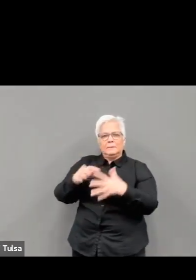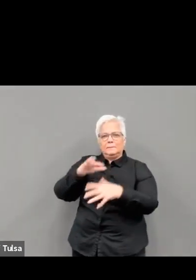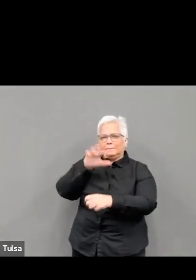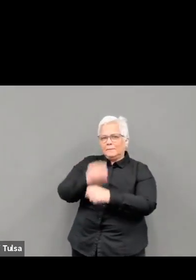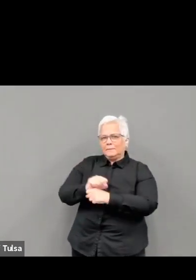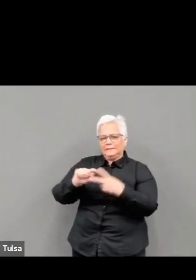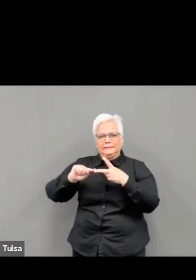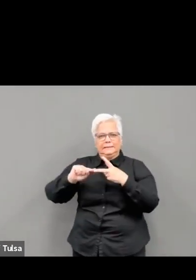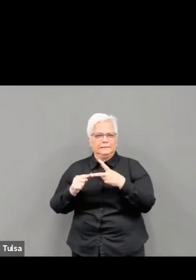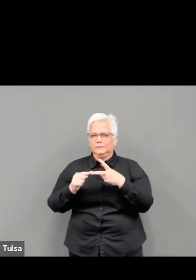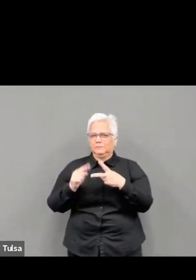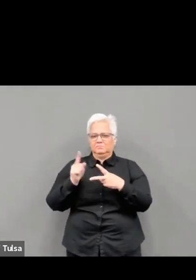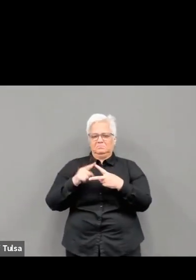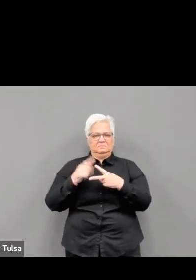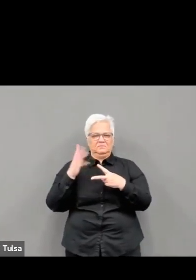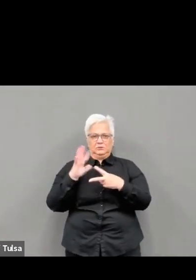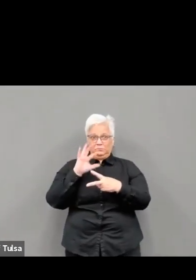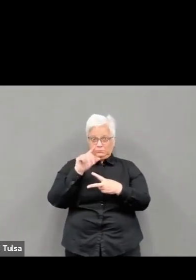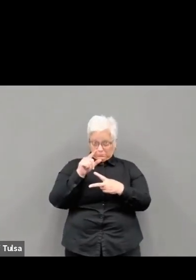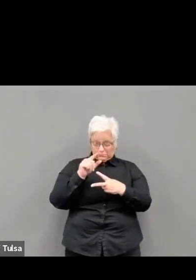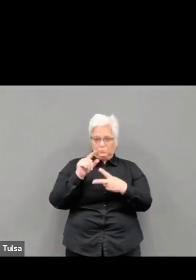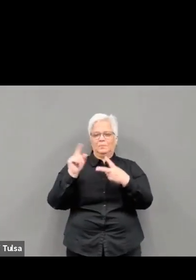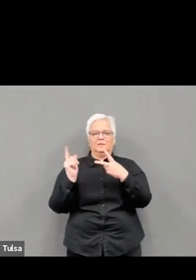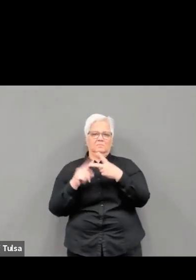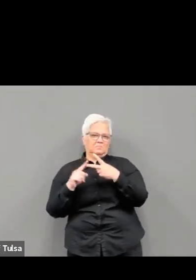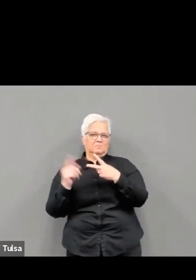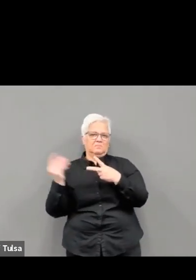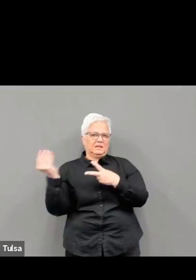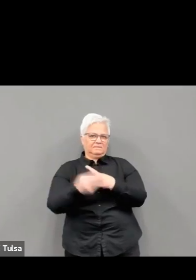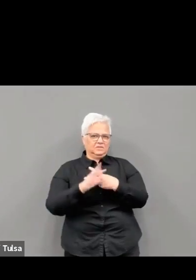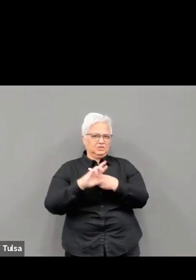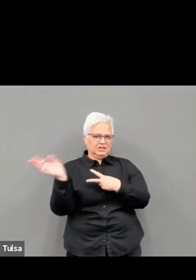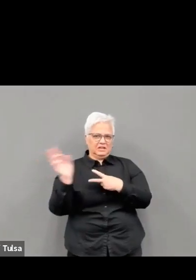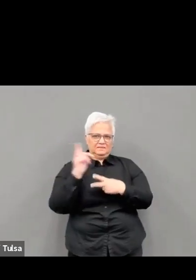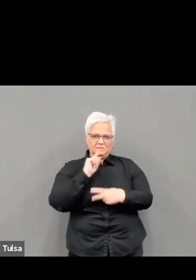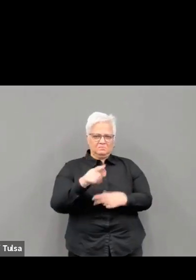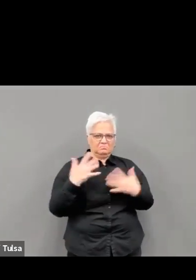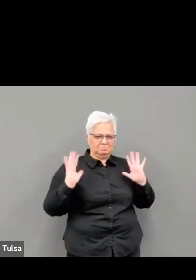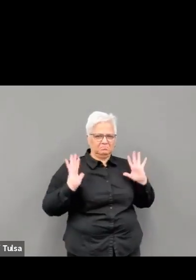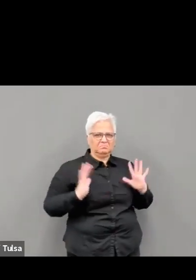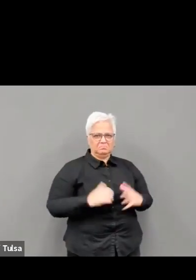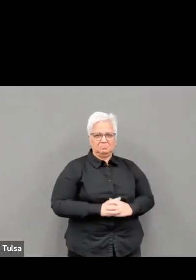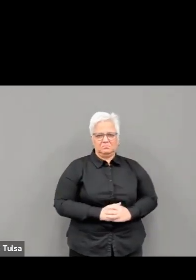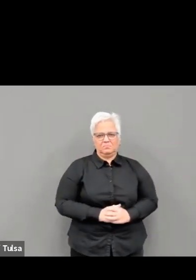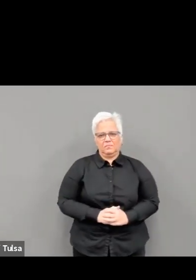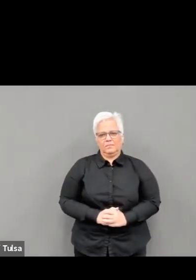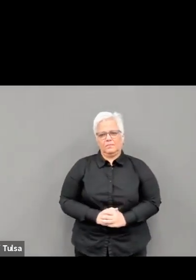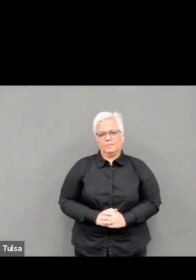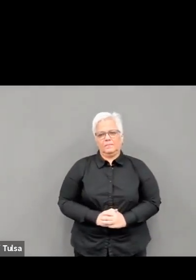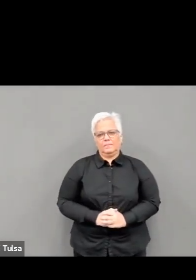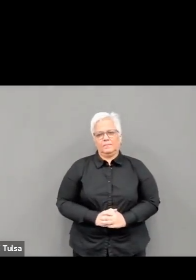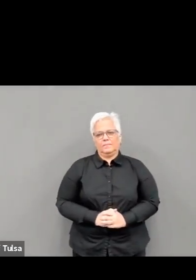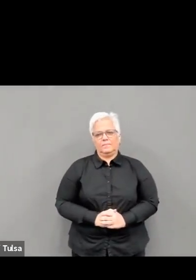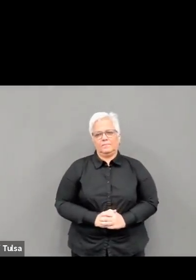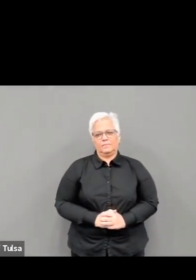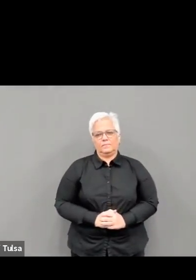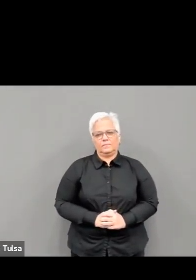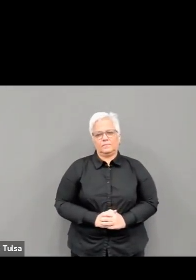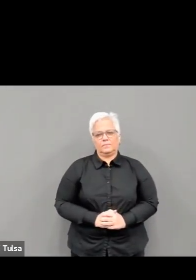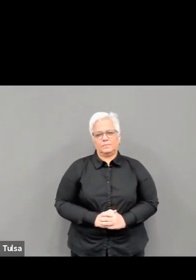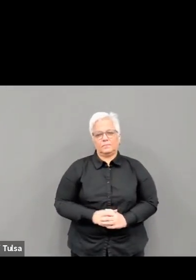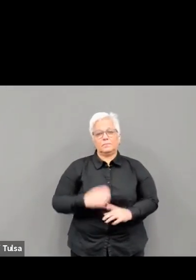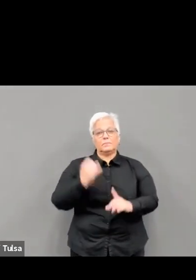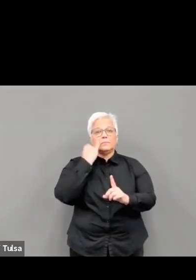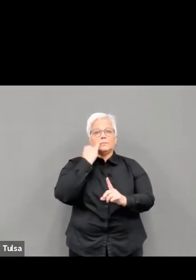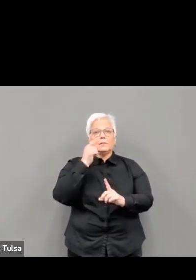a national website through the CDC. For anyone to view local vaccine opportunities, you can find that vaccinefinder